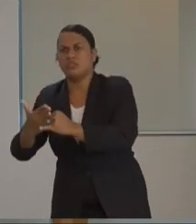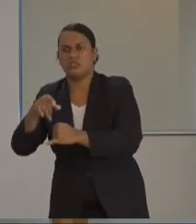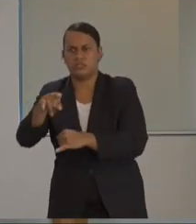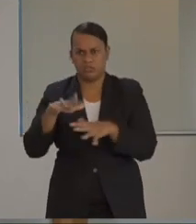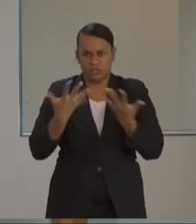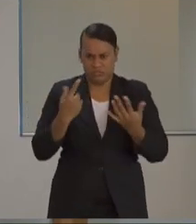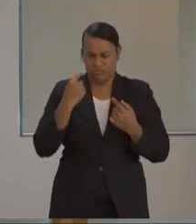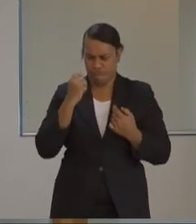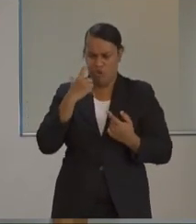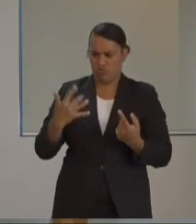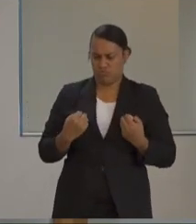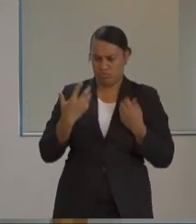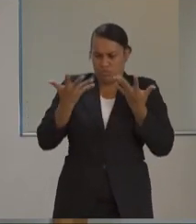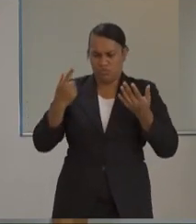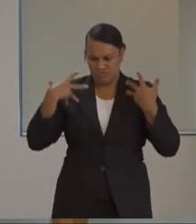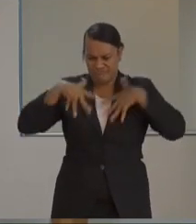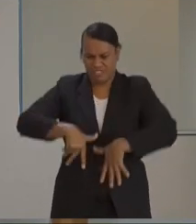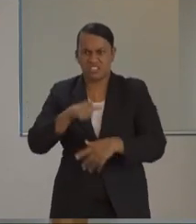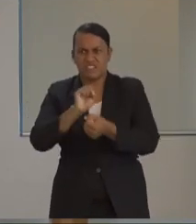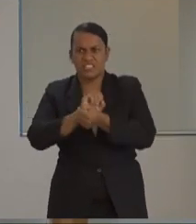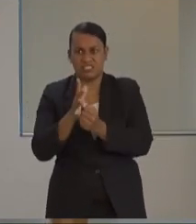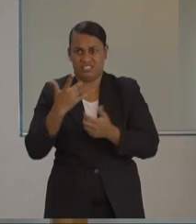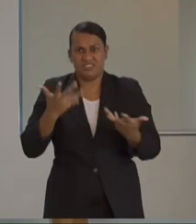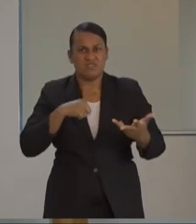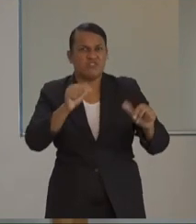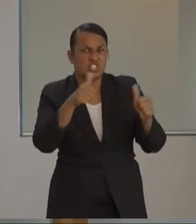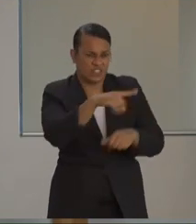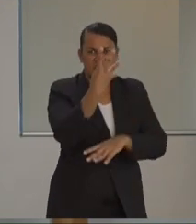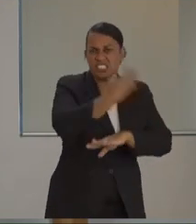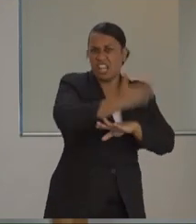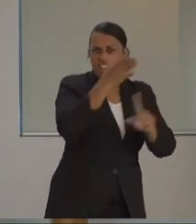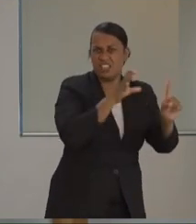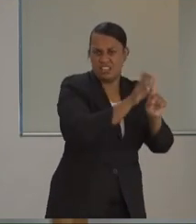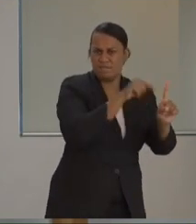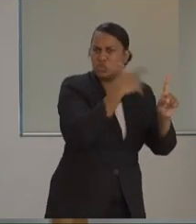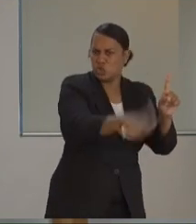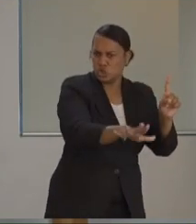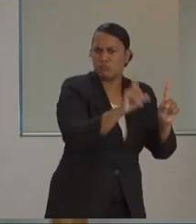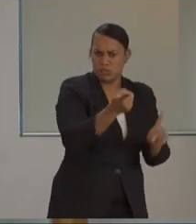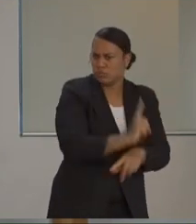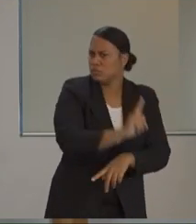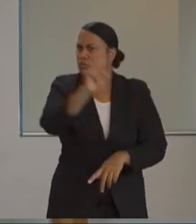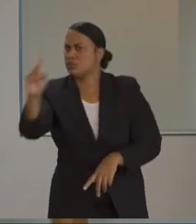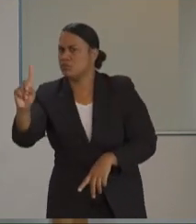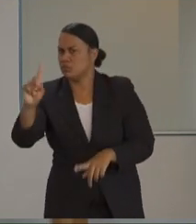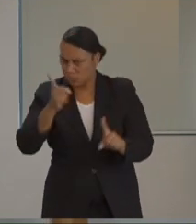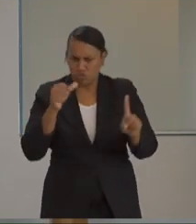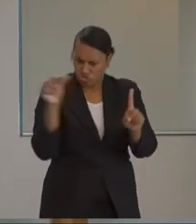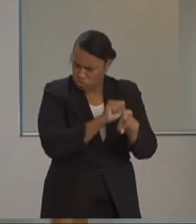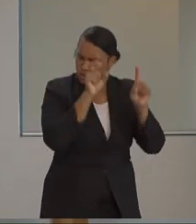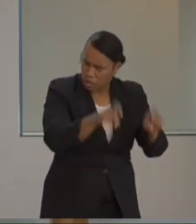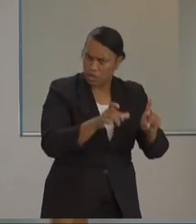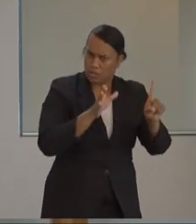Because this case was well beyond the 14 days of incubation, this is also well beyond the 14 days of close